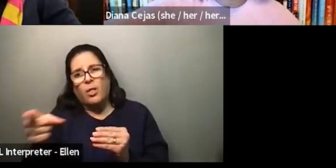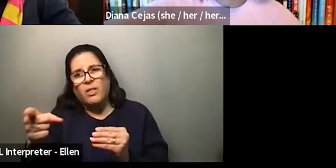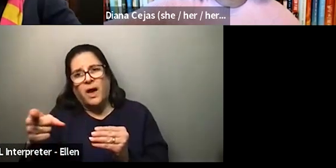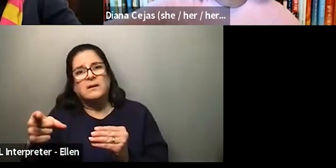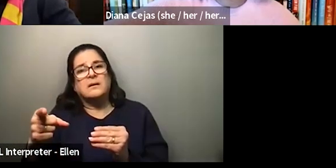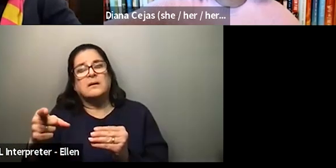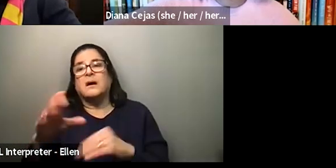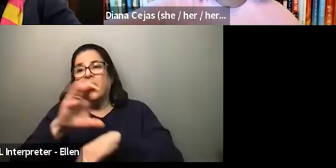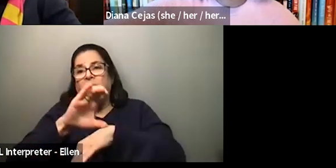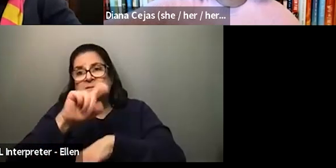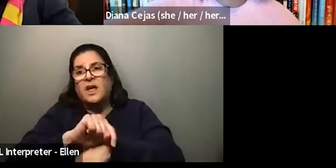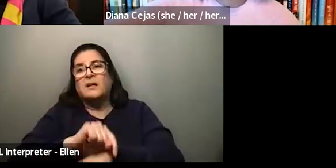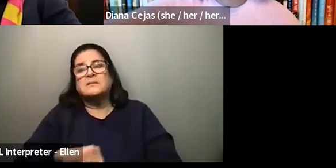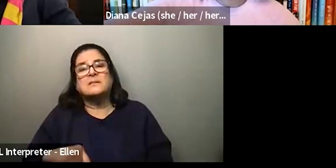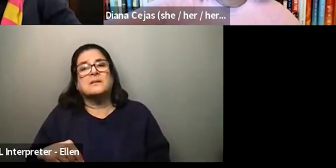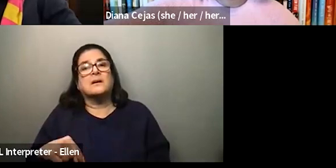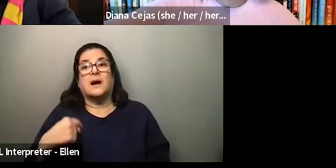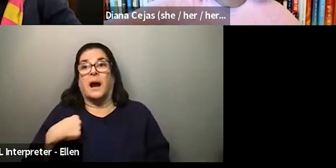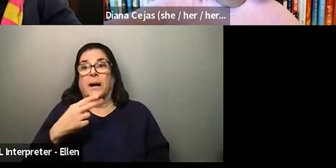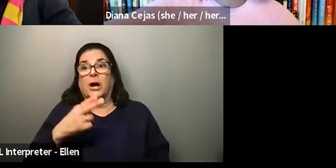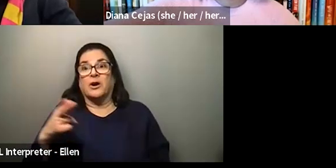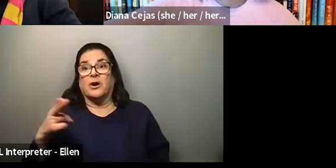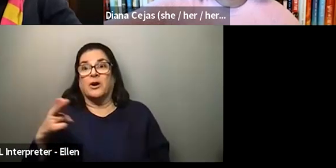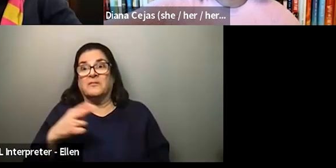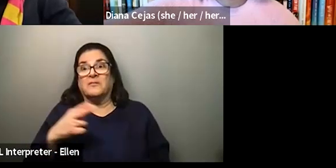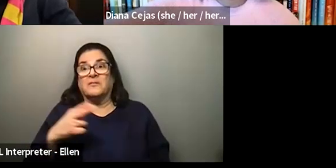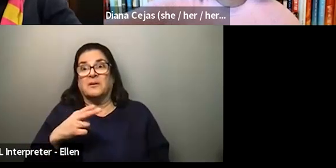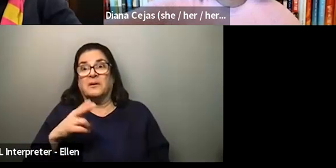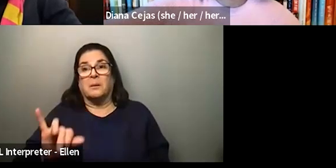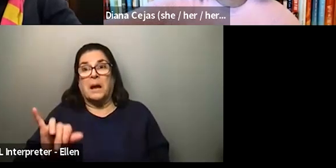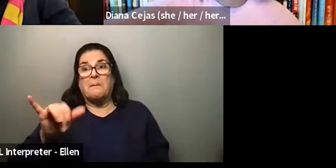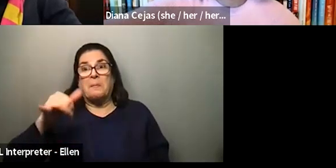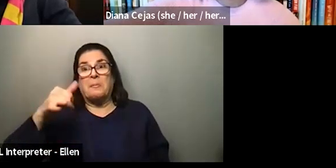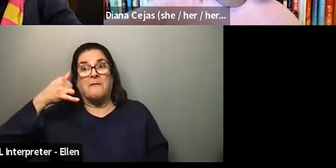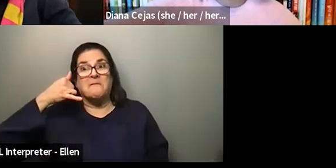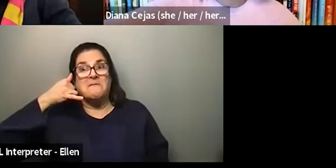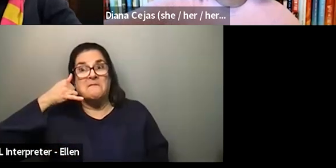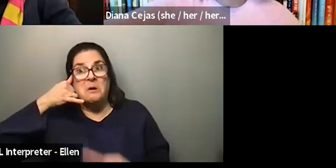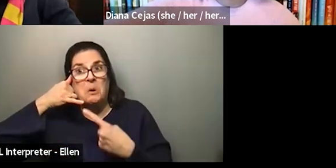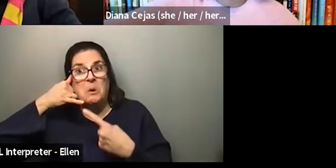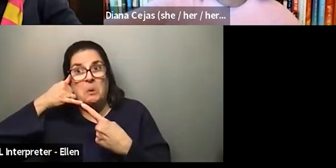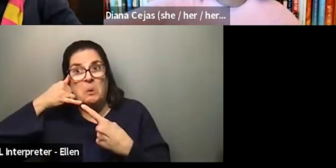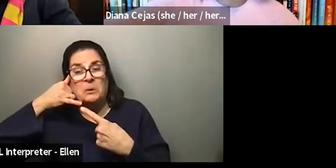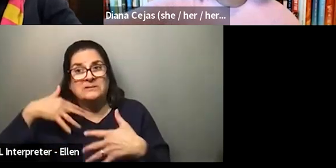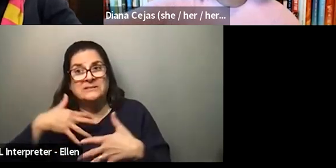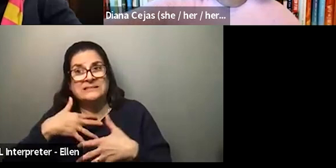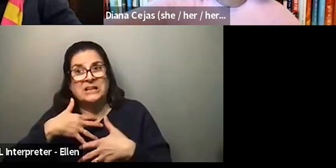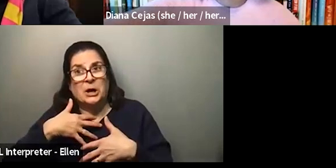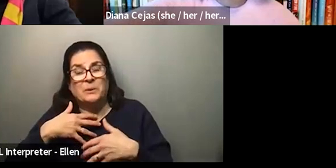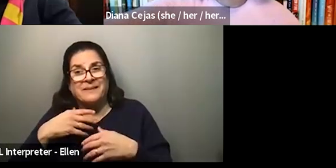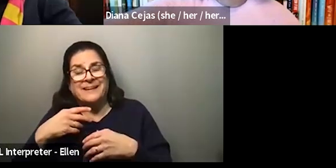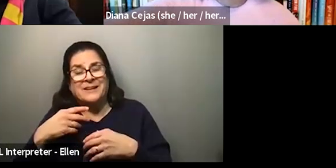for a person who is hard of hearing, picking up a phone, making a phone call is a very scary thing to do.